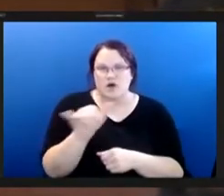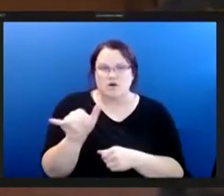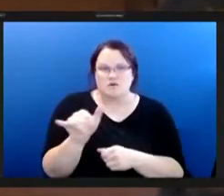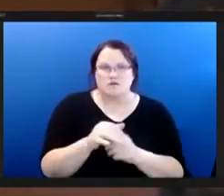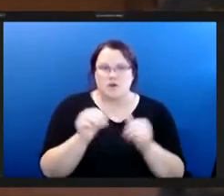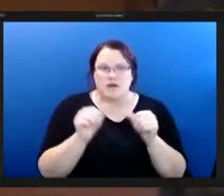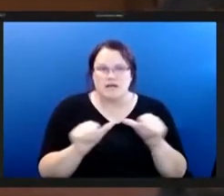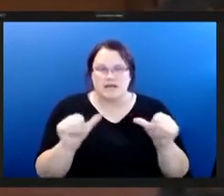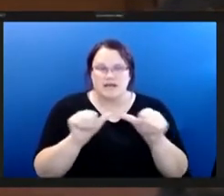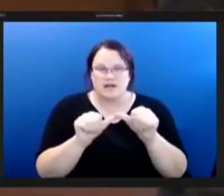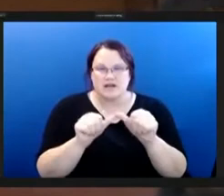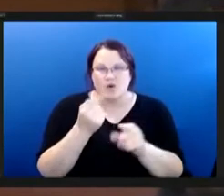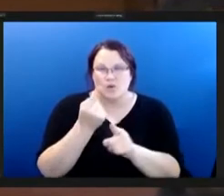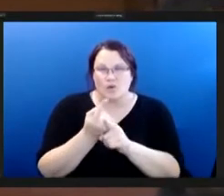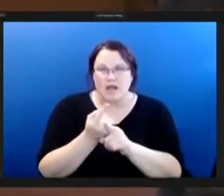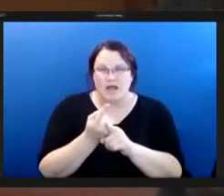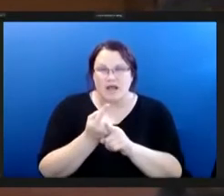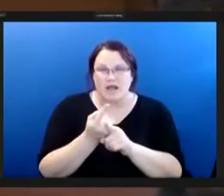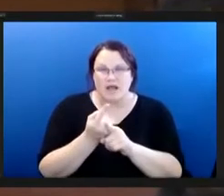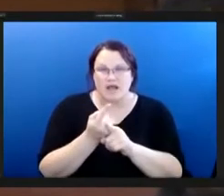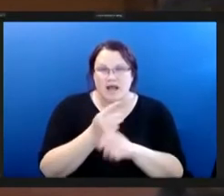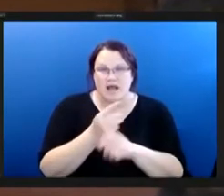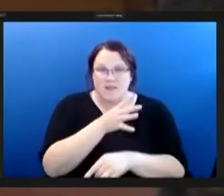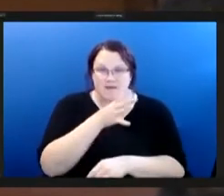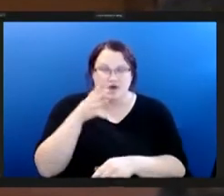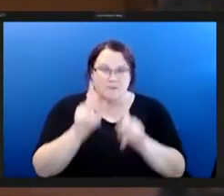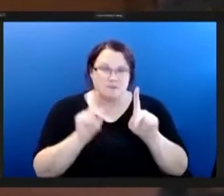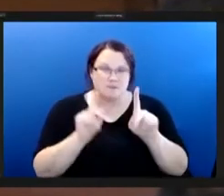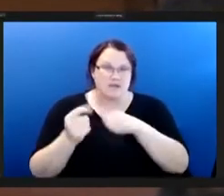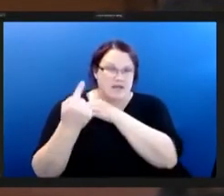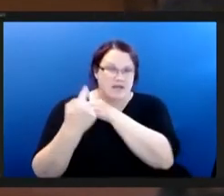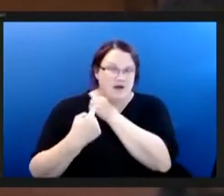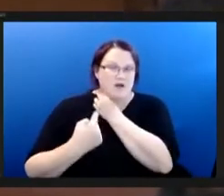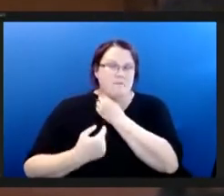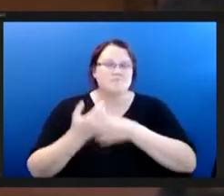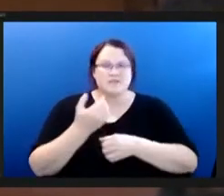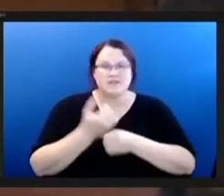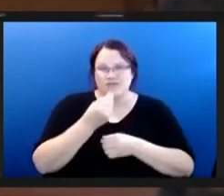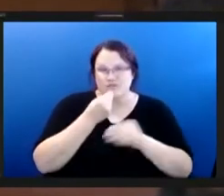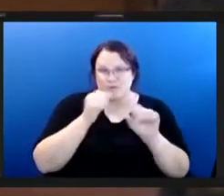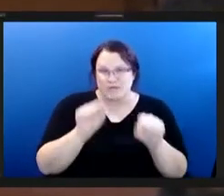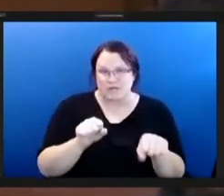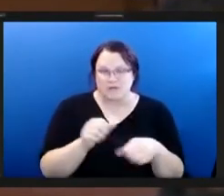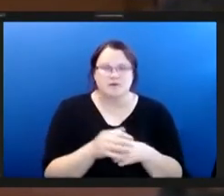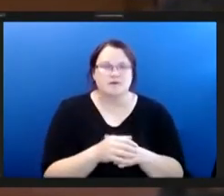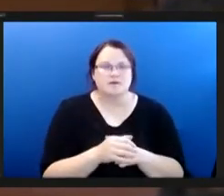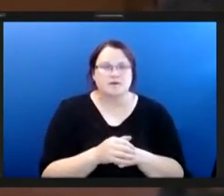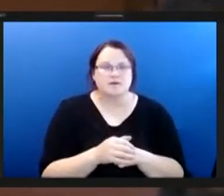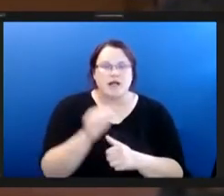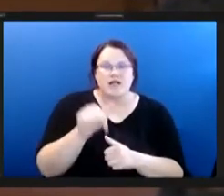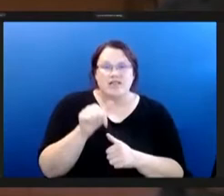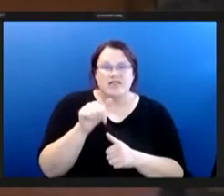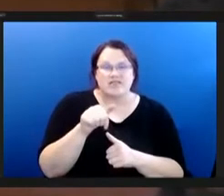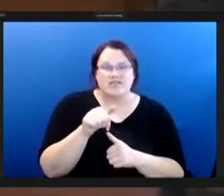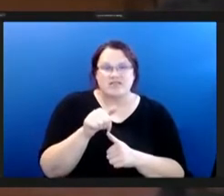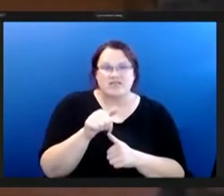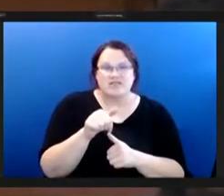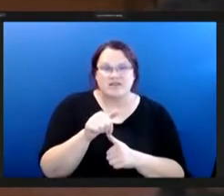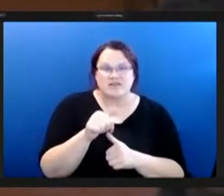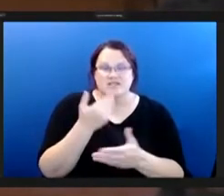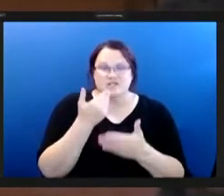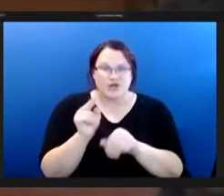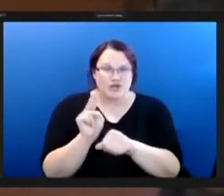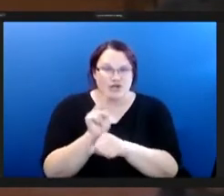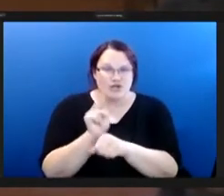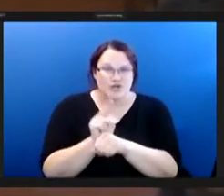at the farm that people can come to and get food this is such a good use of